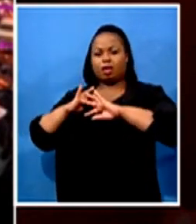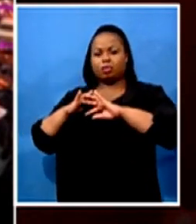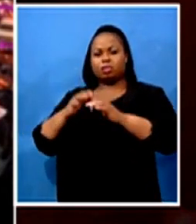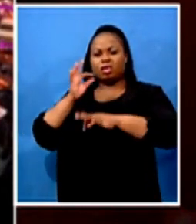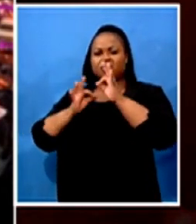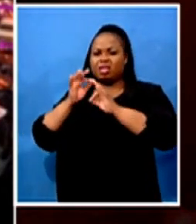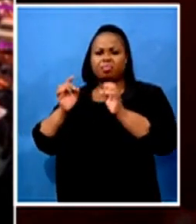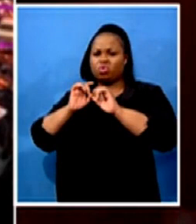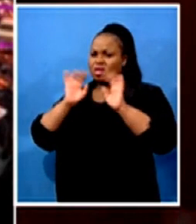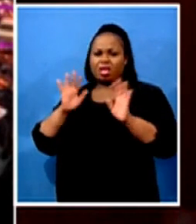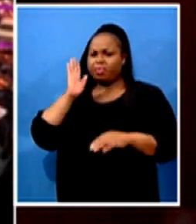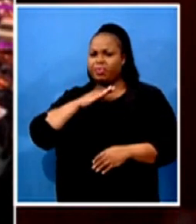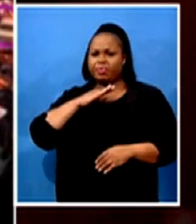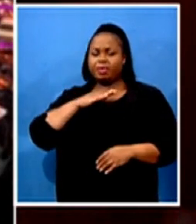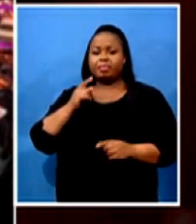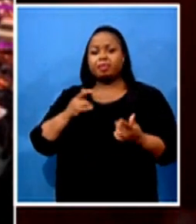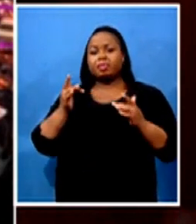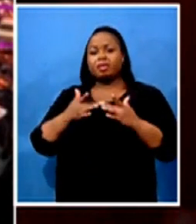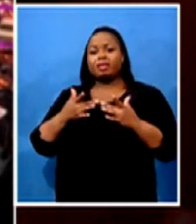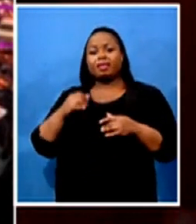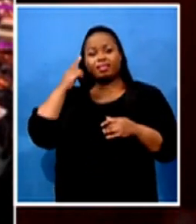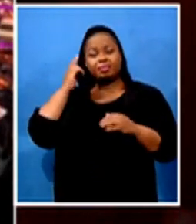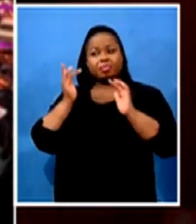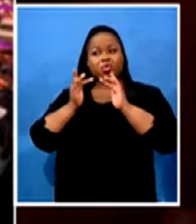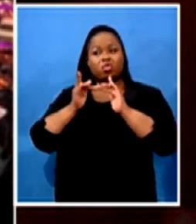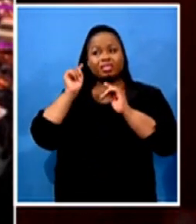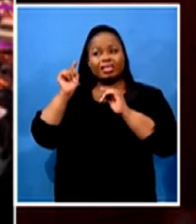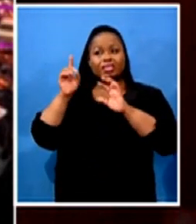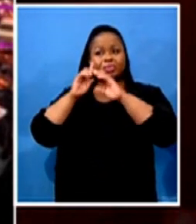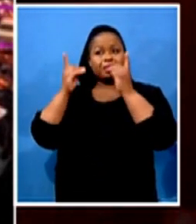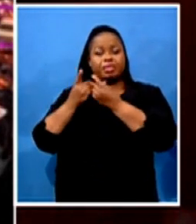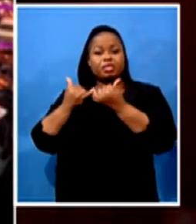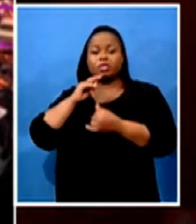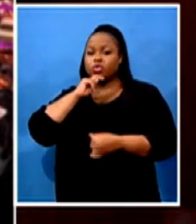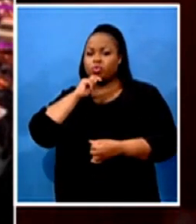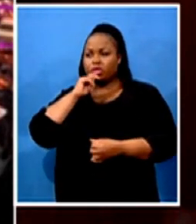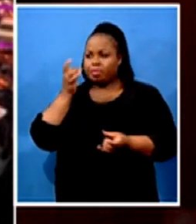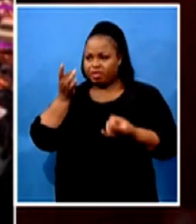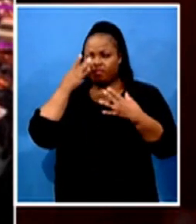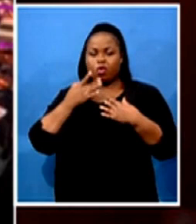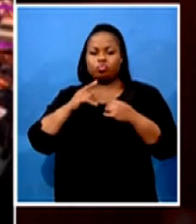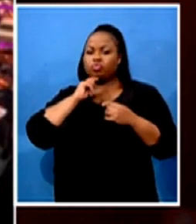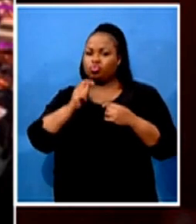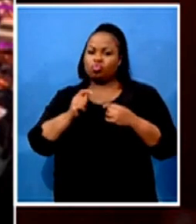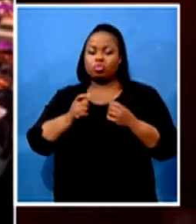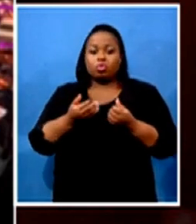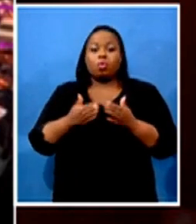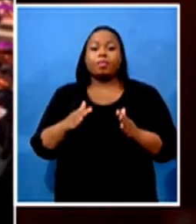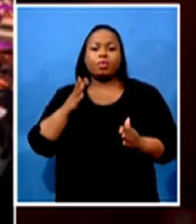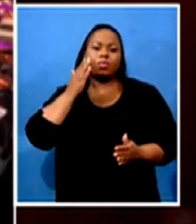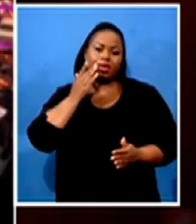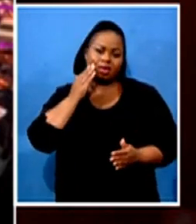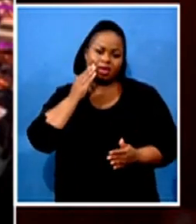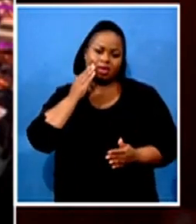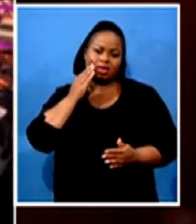department this morning who has assured us of their urgent attention and that they are speedily and presently putting those protocols underway